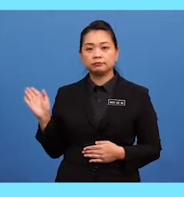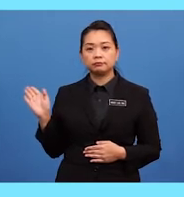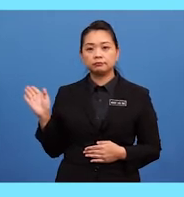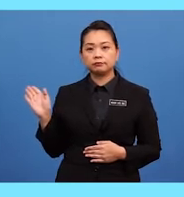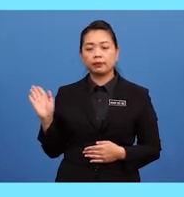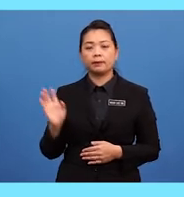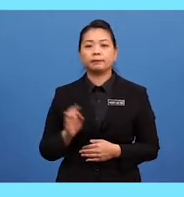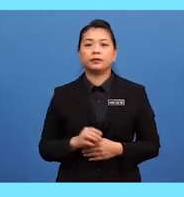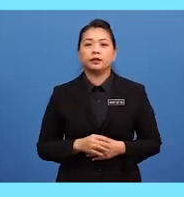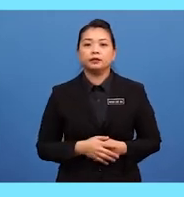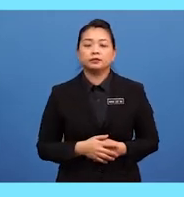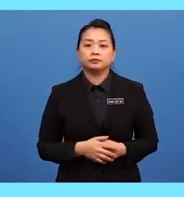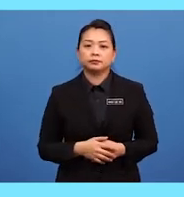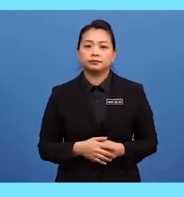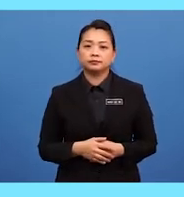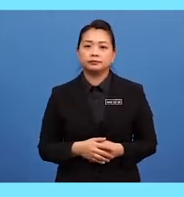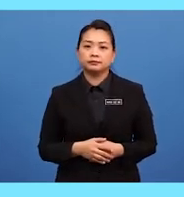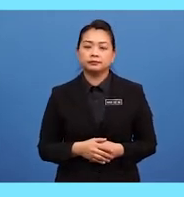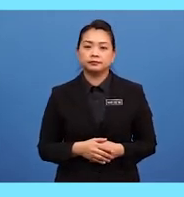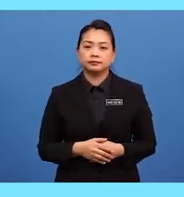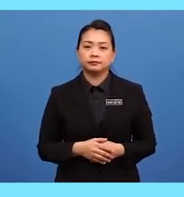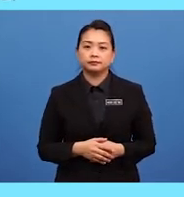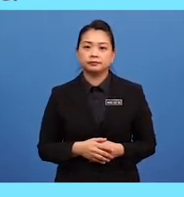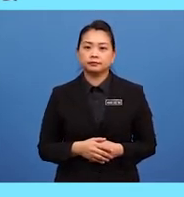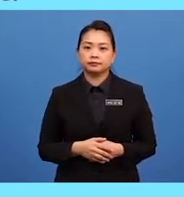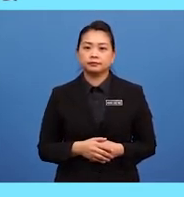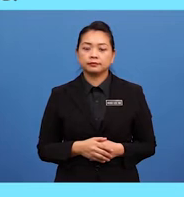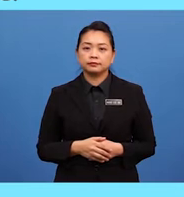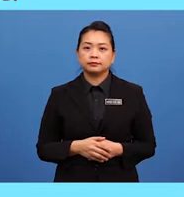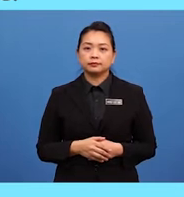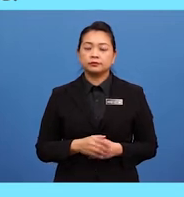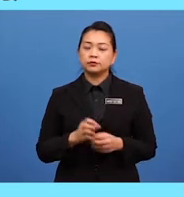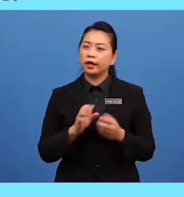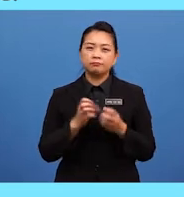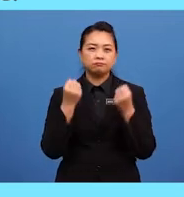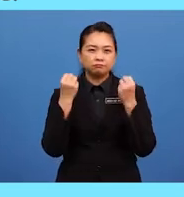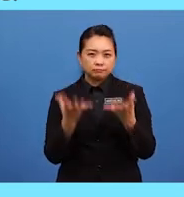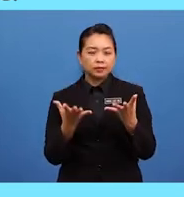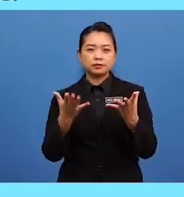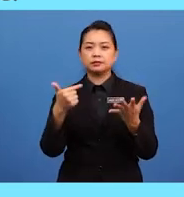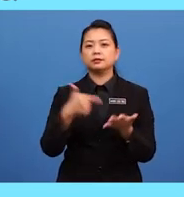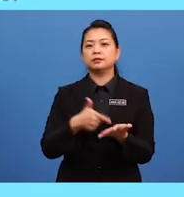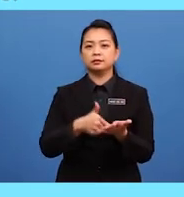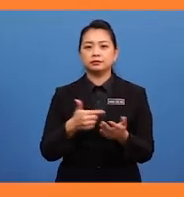mouse and mice, deer and deer, and so much more.